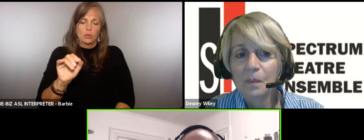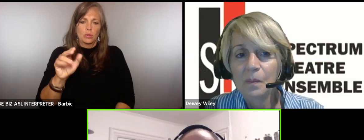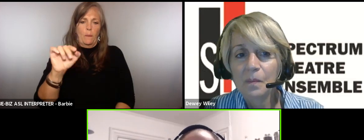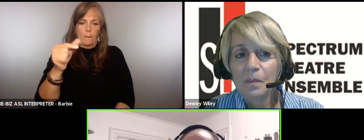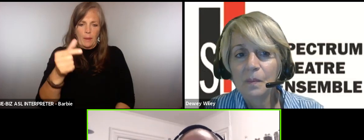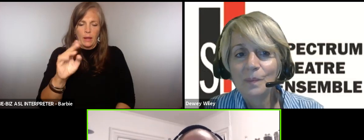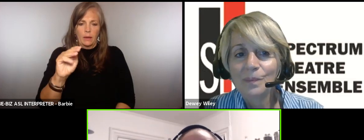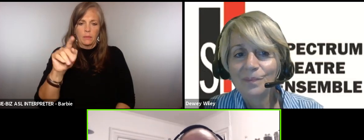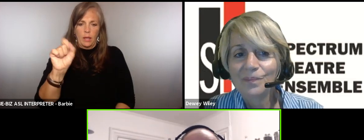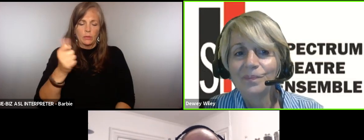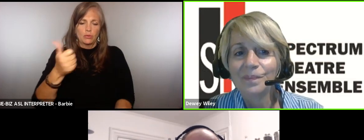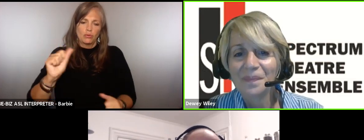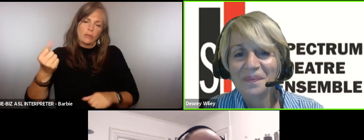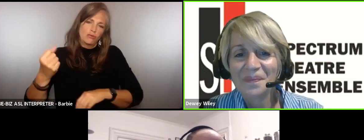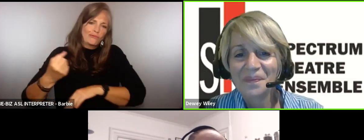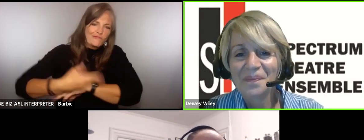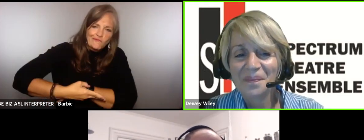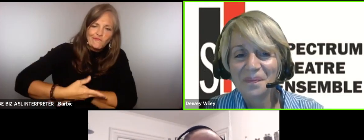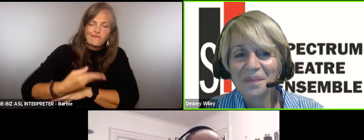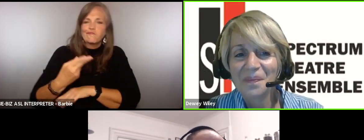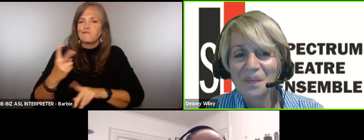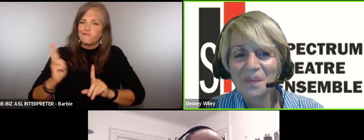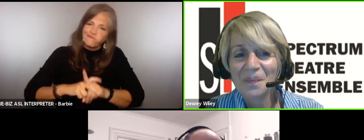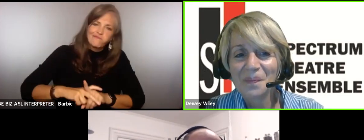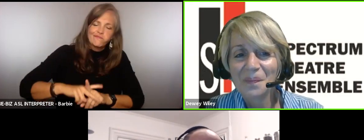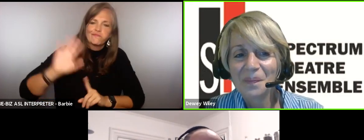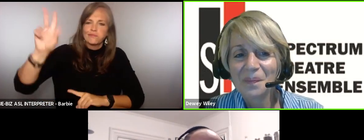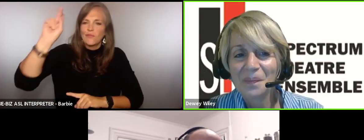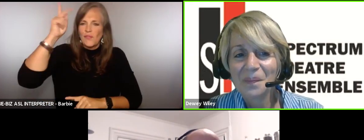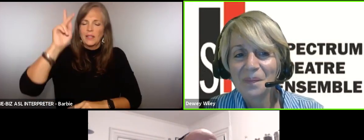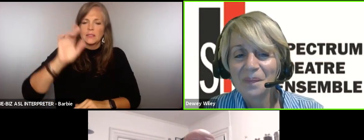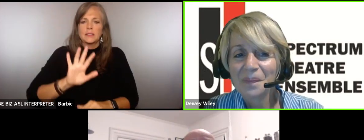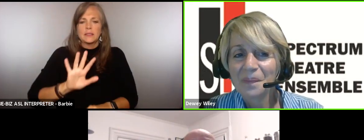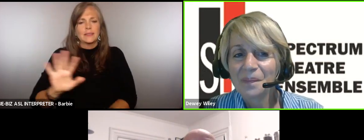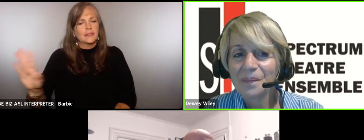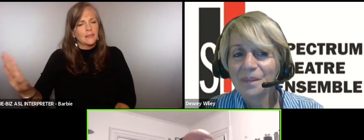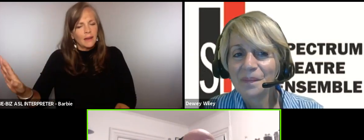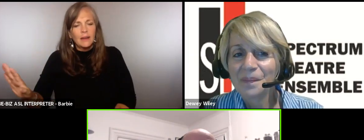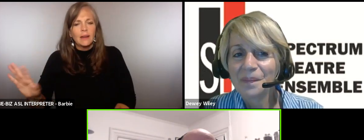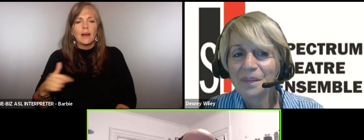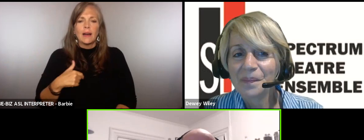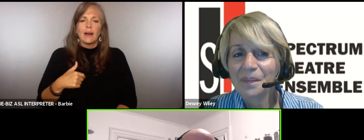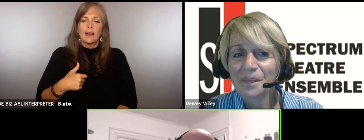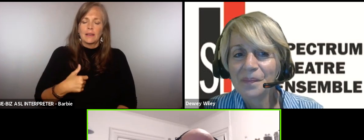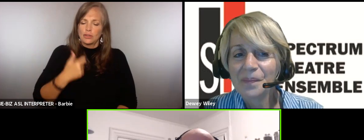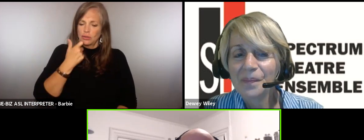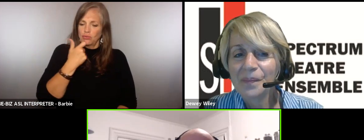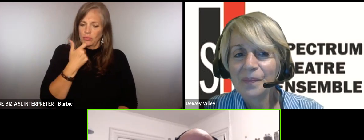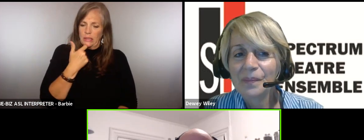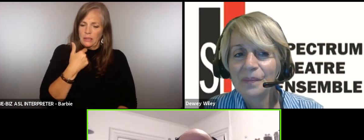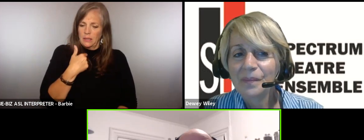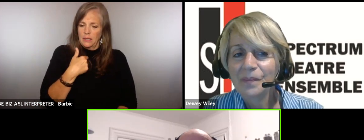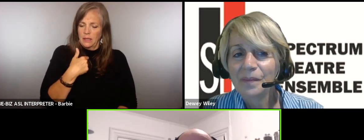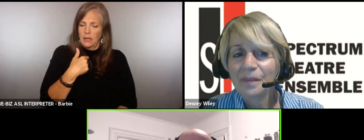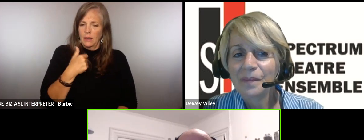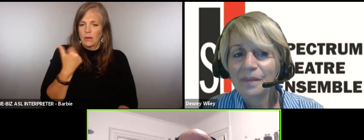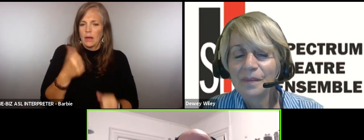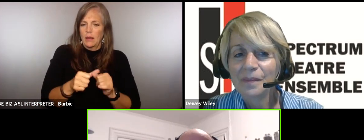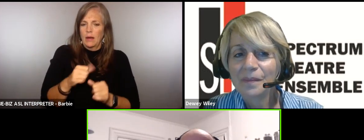our philosophies with you know and every once in a while like I'll never forget recently my cousin um